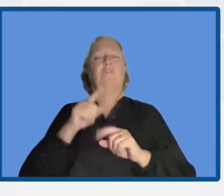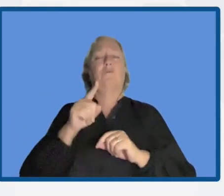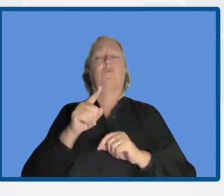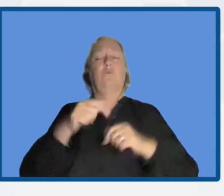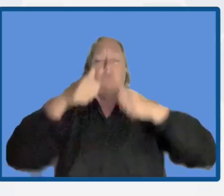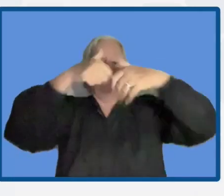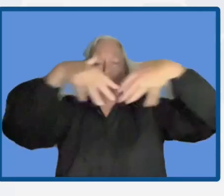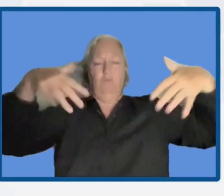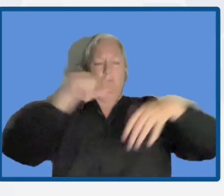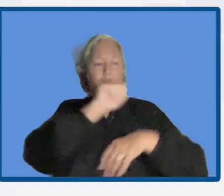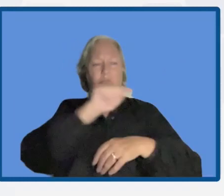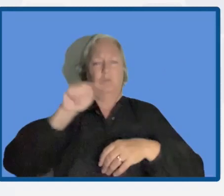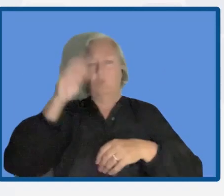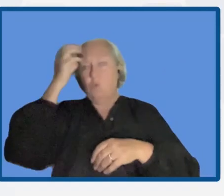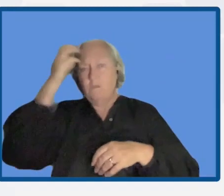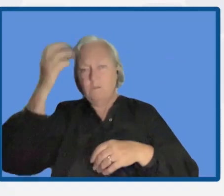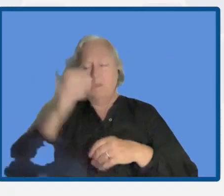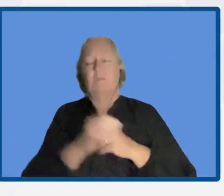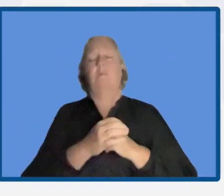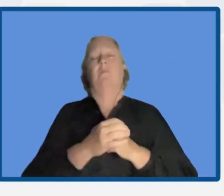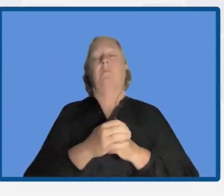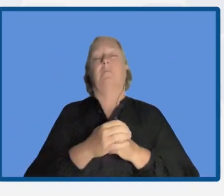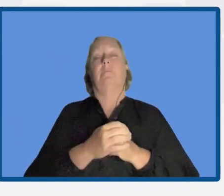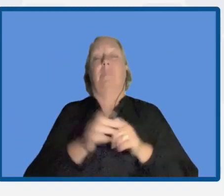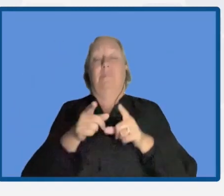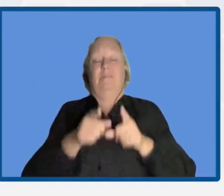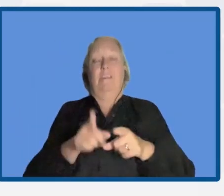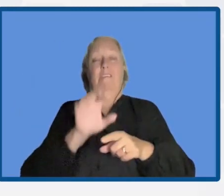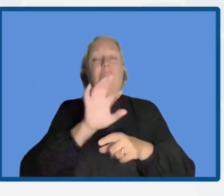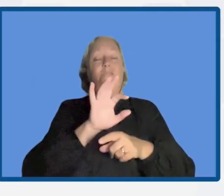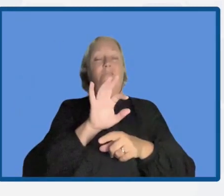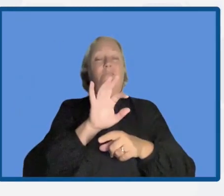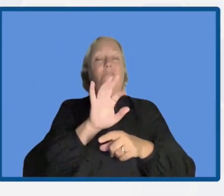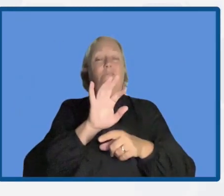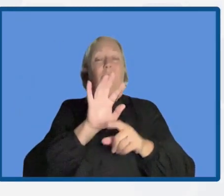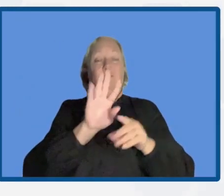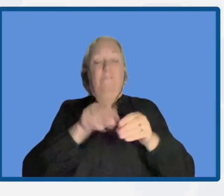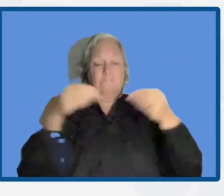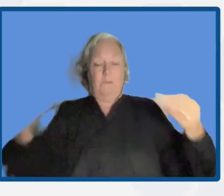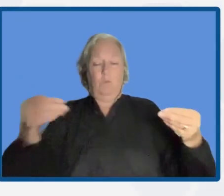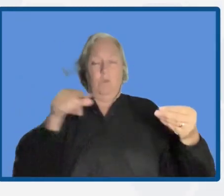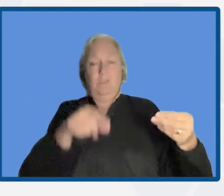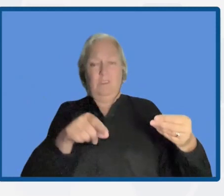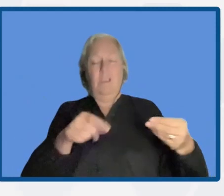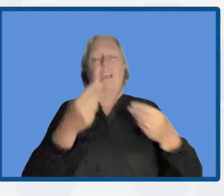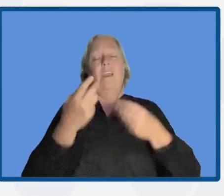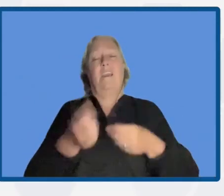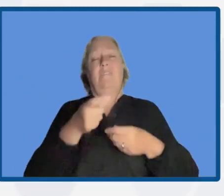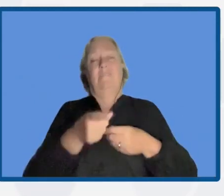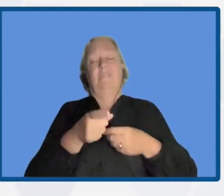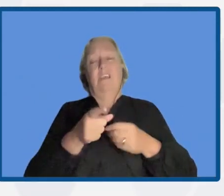this framework, we have planned an action plan for NAPs,